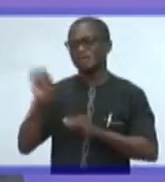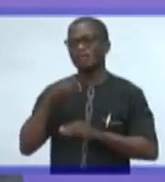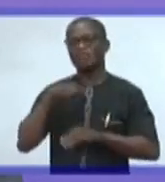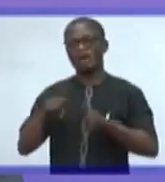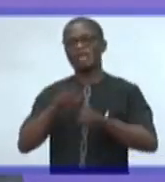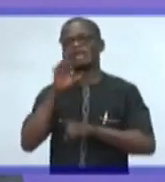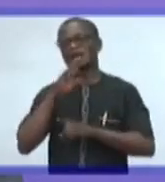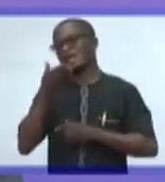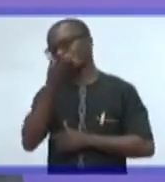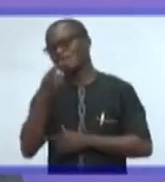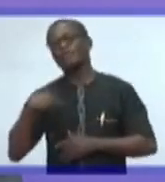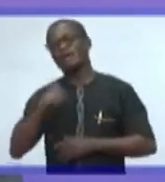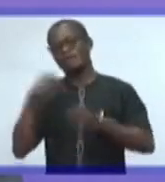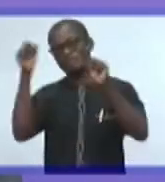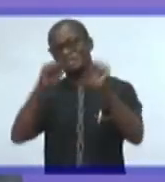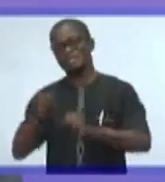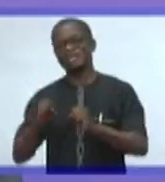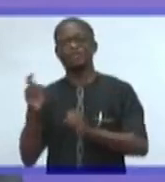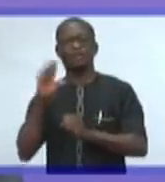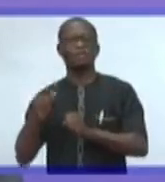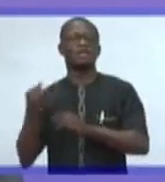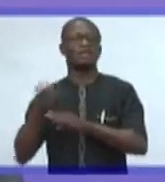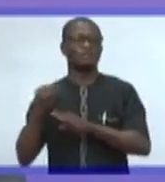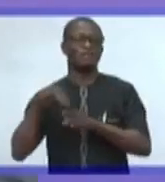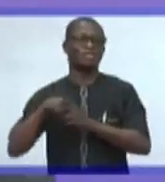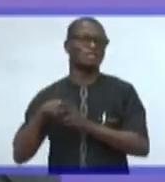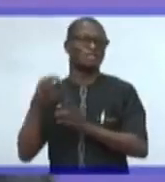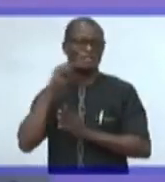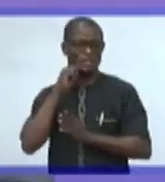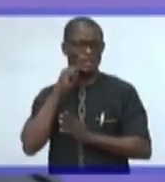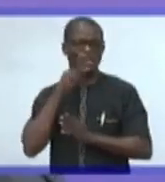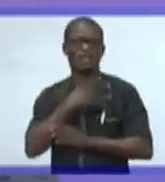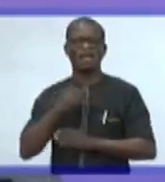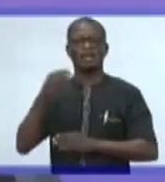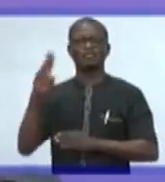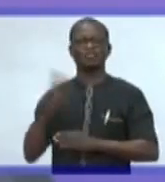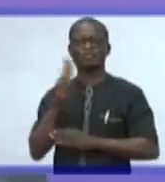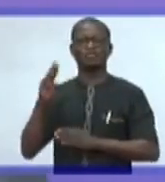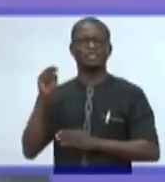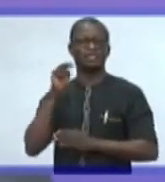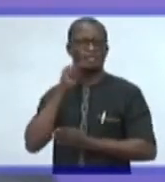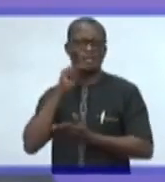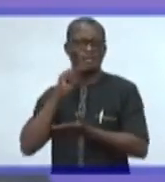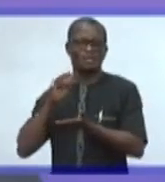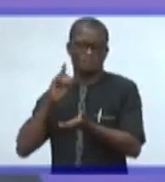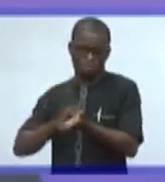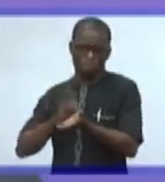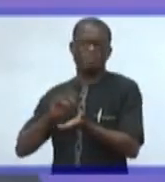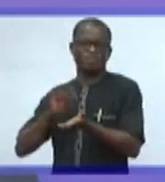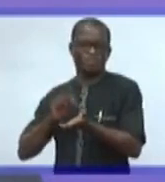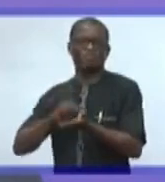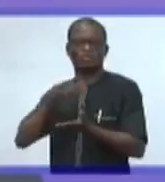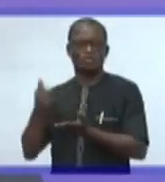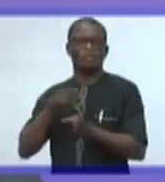We have a system in which they will invest in Nigeria and use Nigerian medical practitioners and other professionals